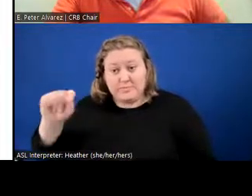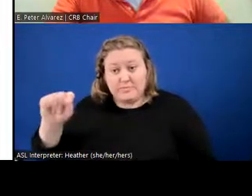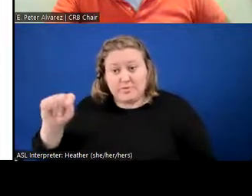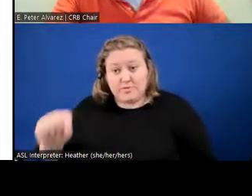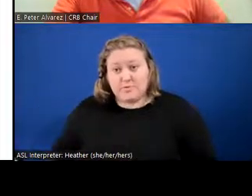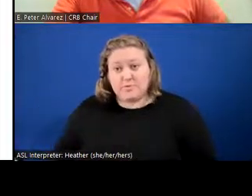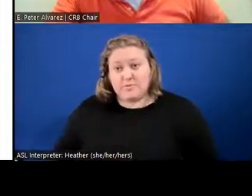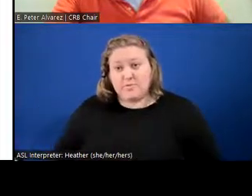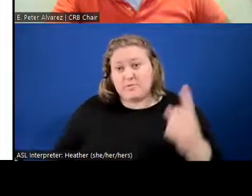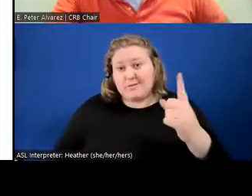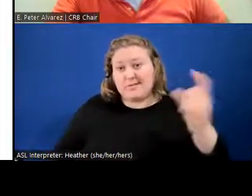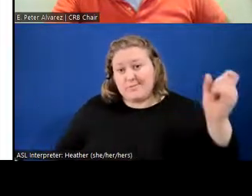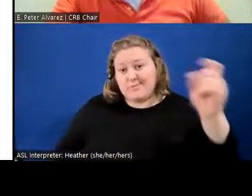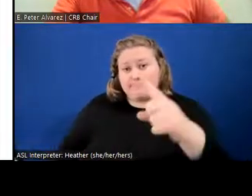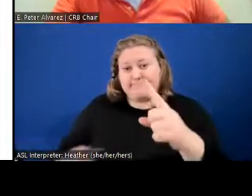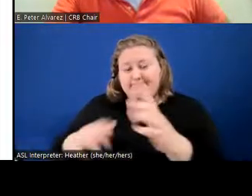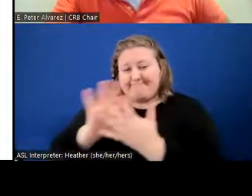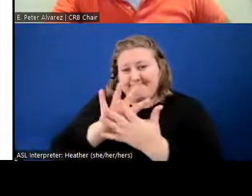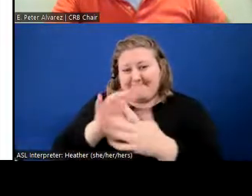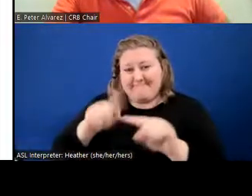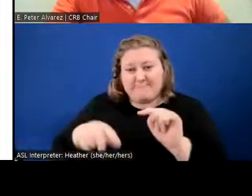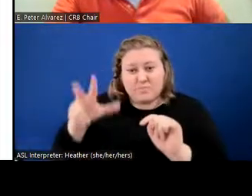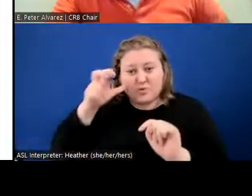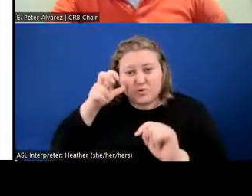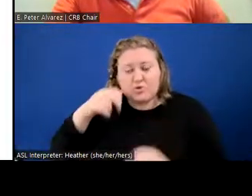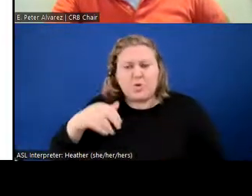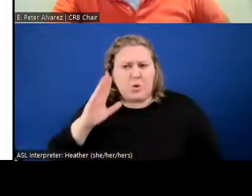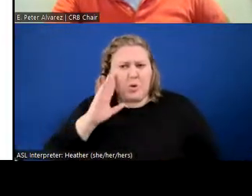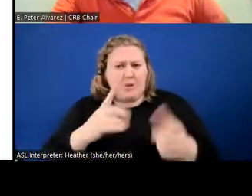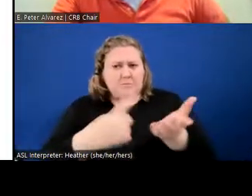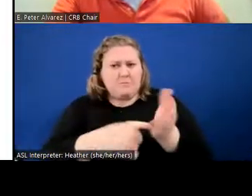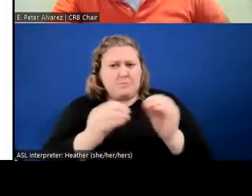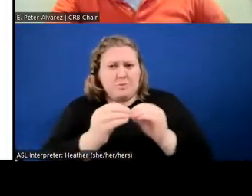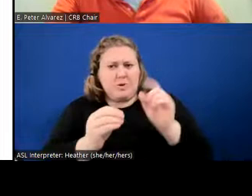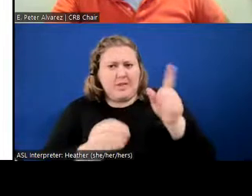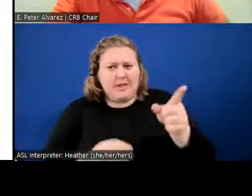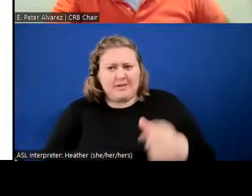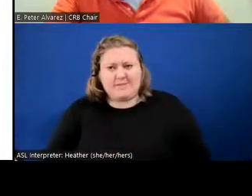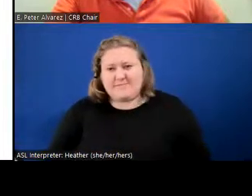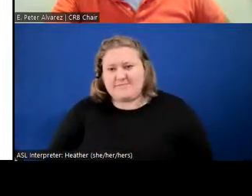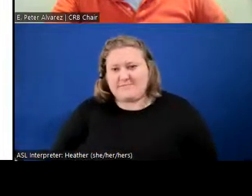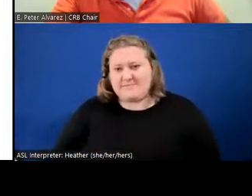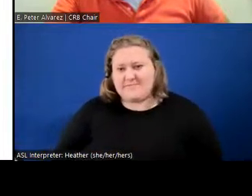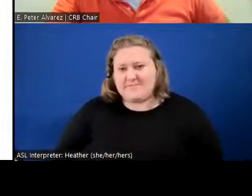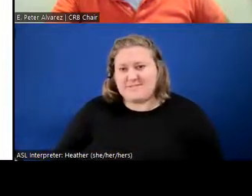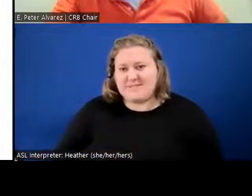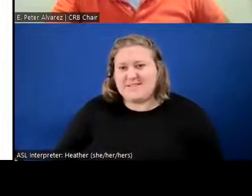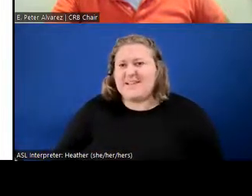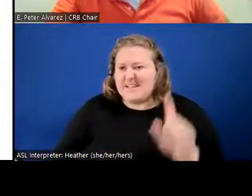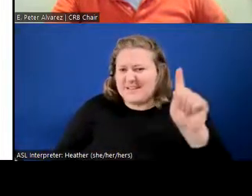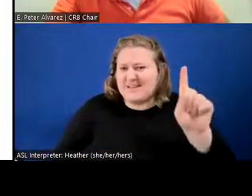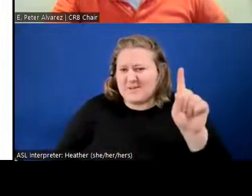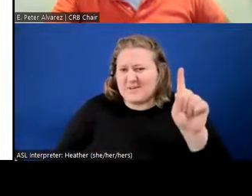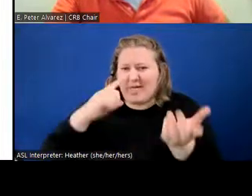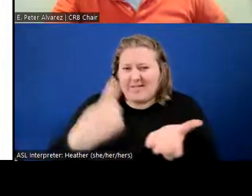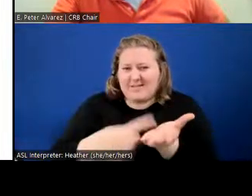– We'll get to that. South of New York? You got to – we'll get to that.